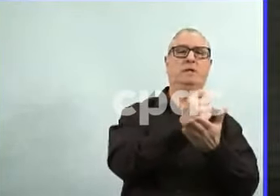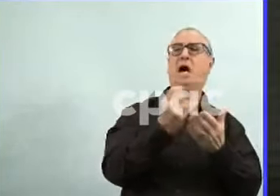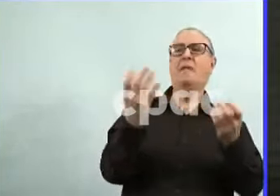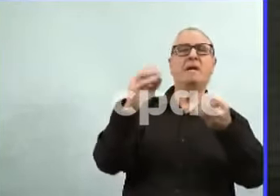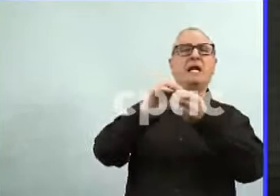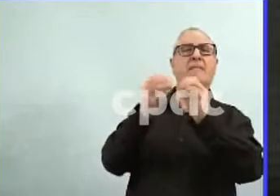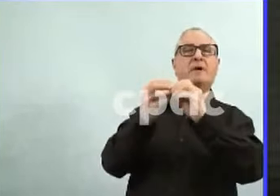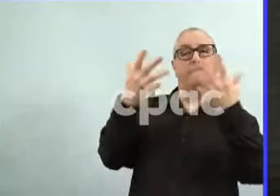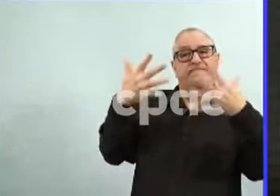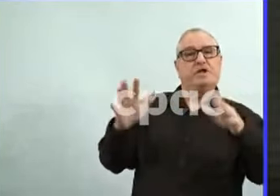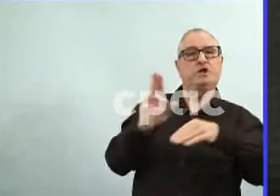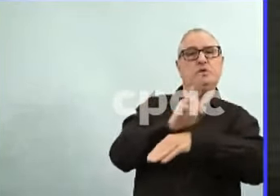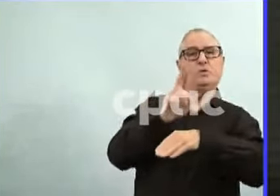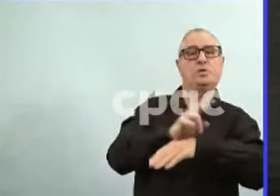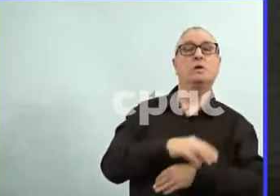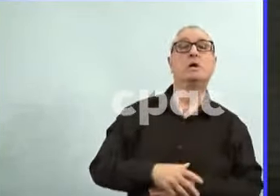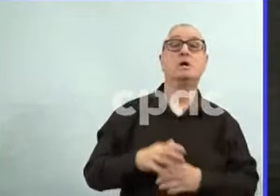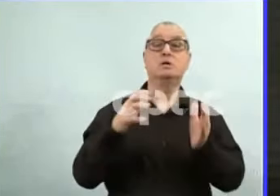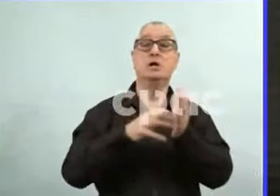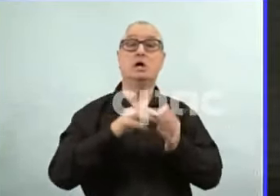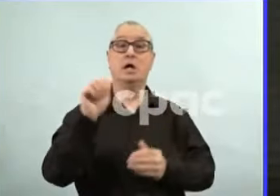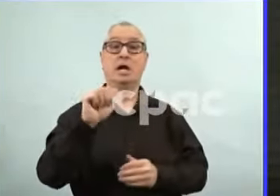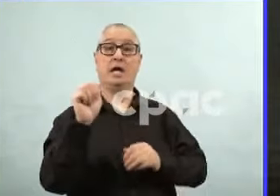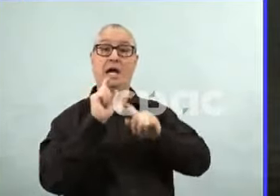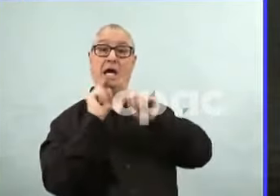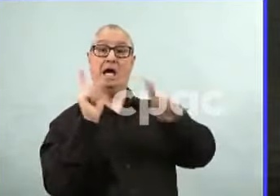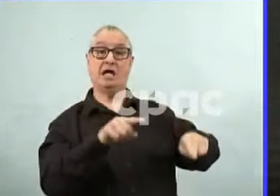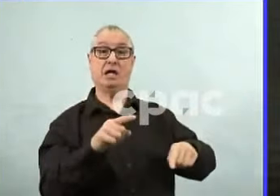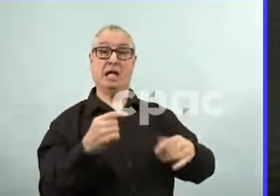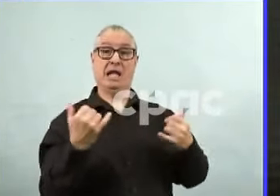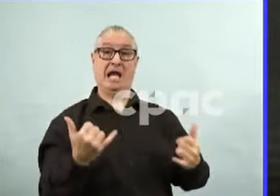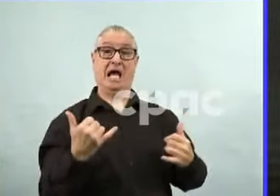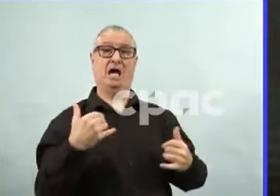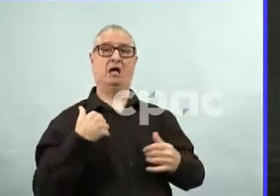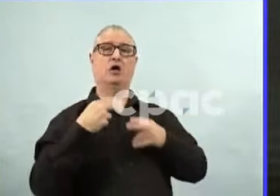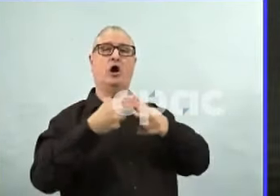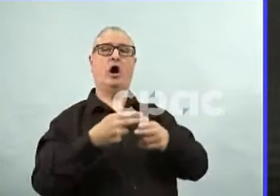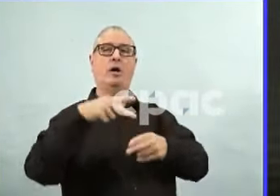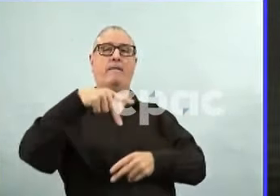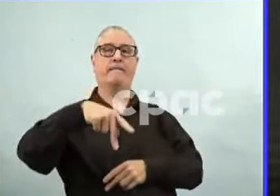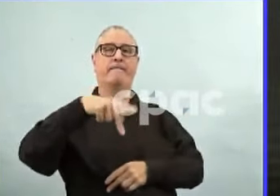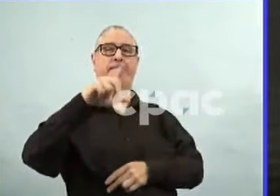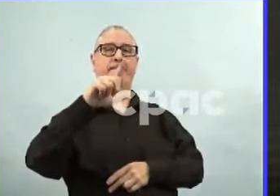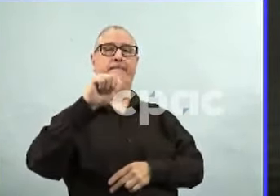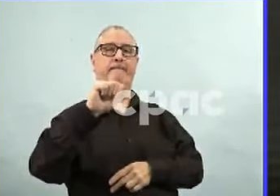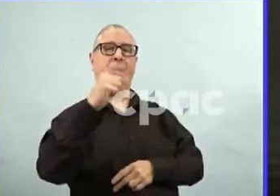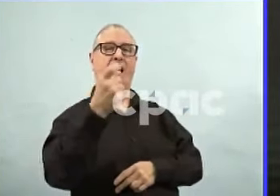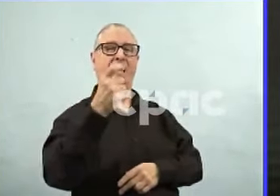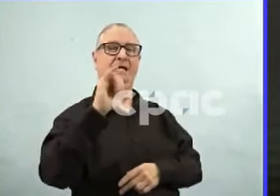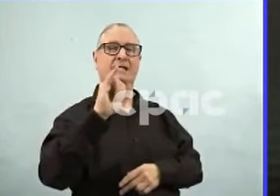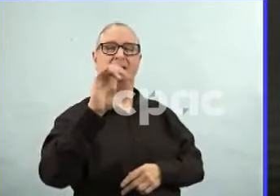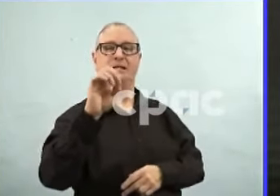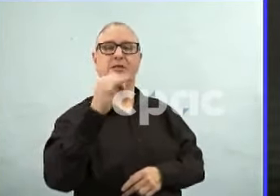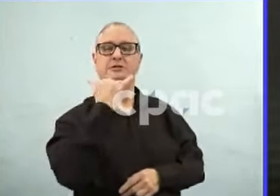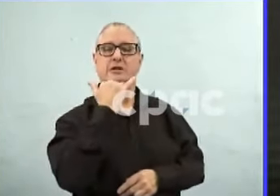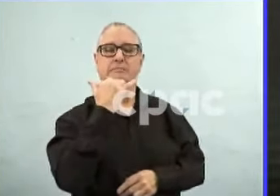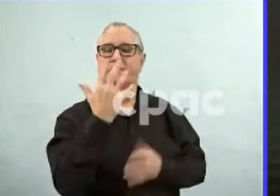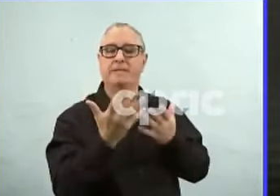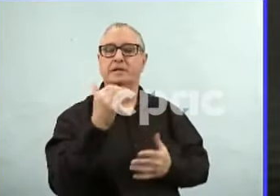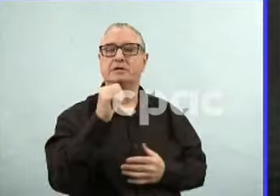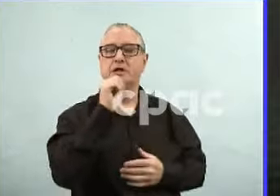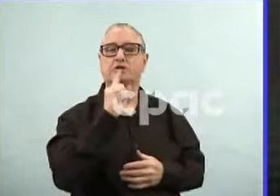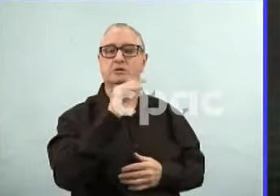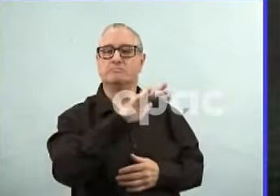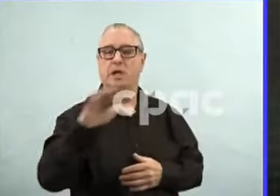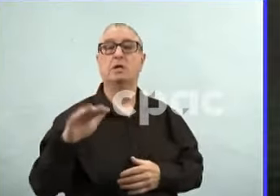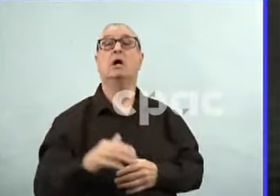health. At this point, we have Paxlavid available, which is an antiviral medication. We had about 1,100 doses. We've used